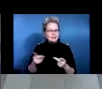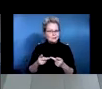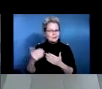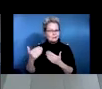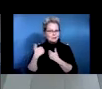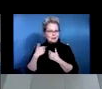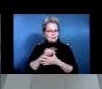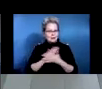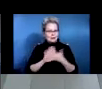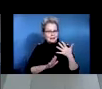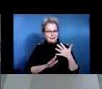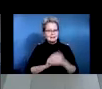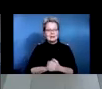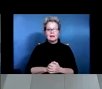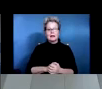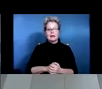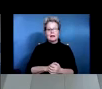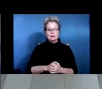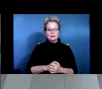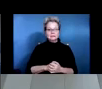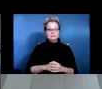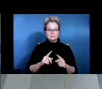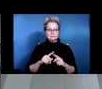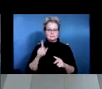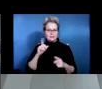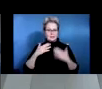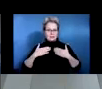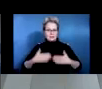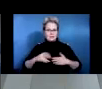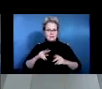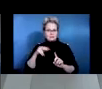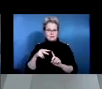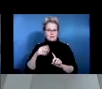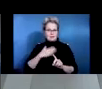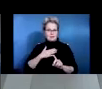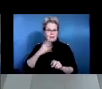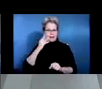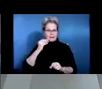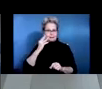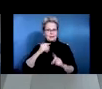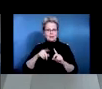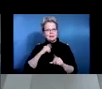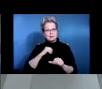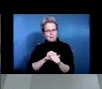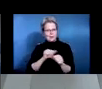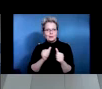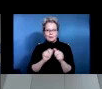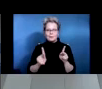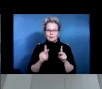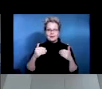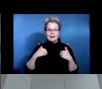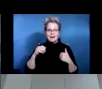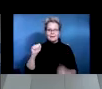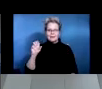standpoint and my experience in working with people with spinal cord injury, we anticipate that there would be some physical barriers to complete the essential job